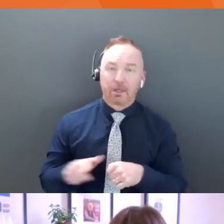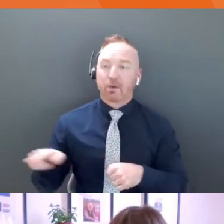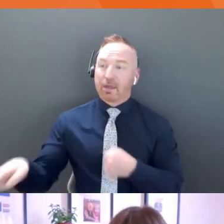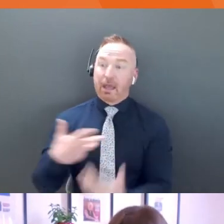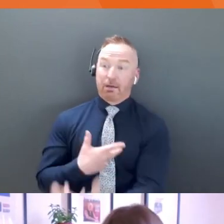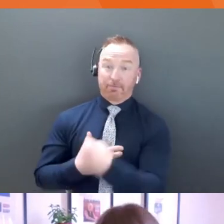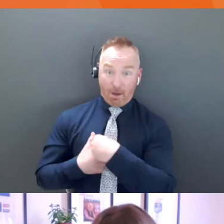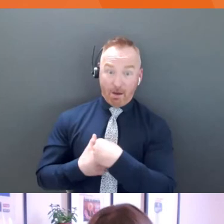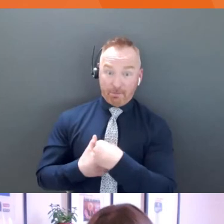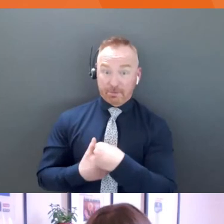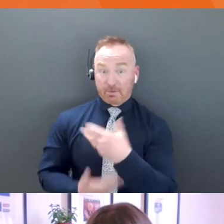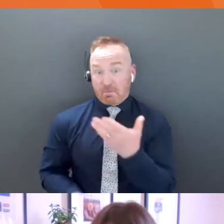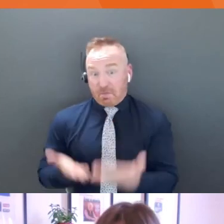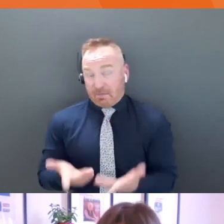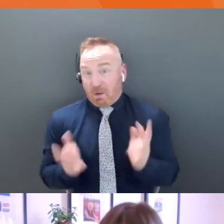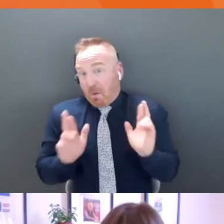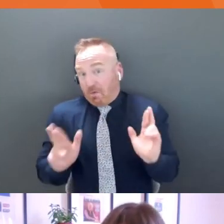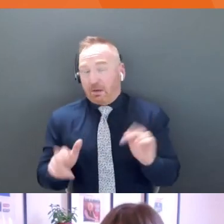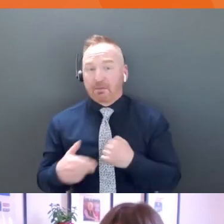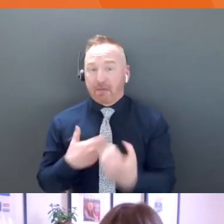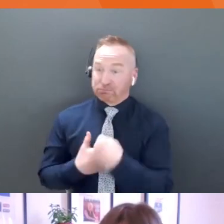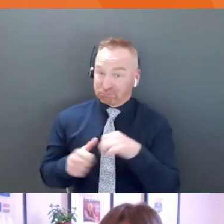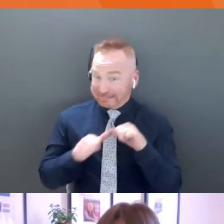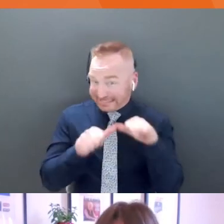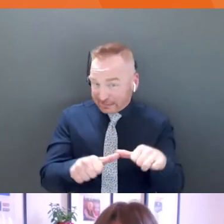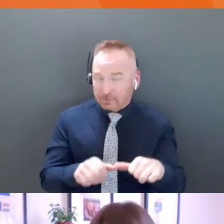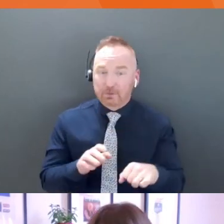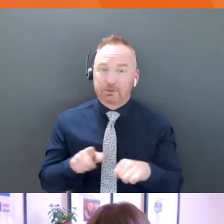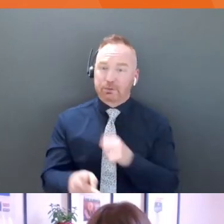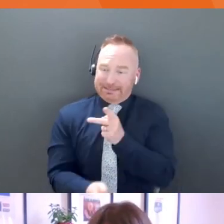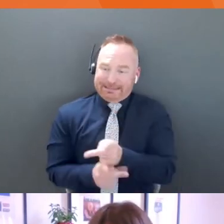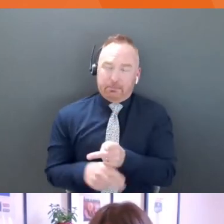Uh, they might say they'll hopefully stay with you longer to good retention strategy. So, yeah.